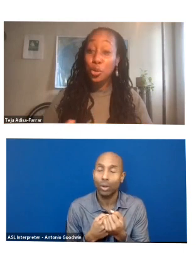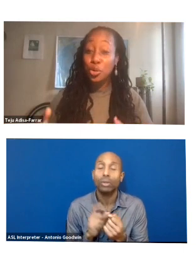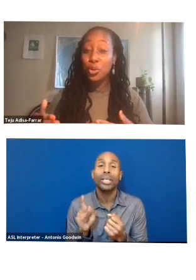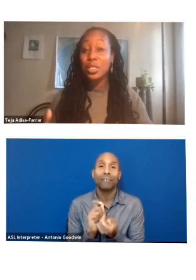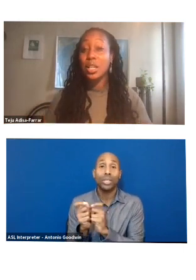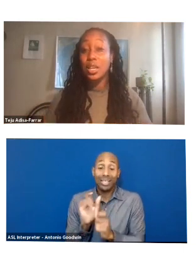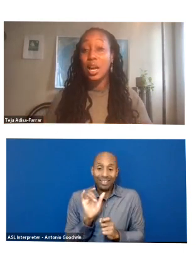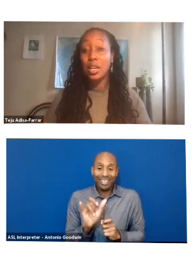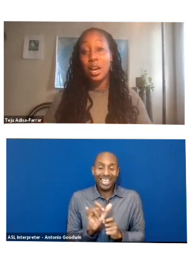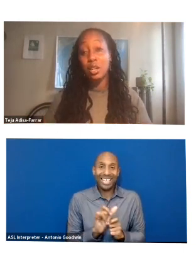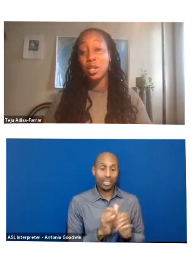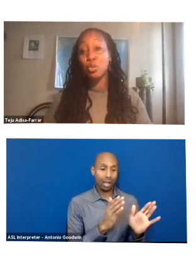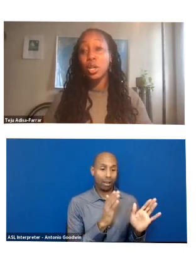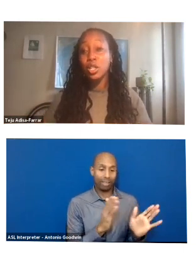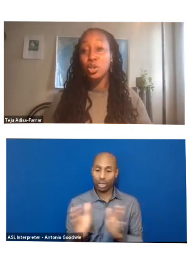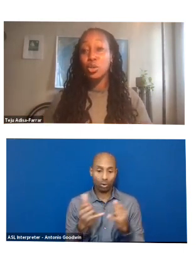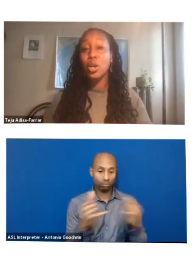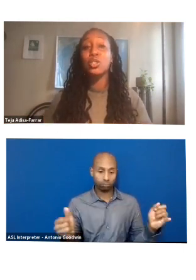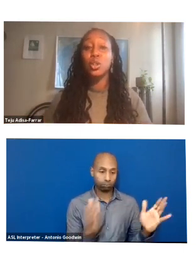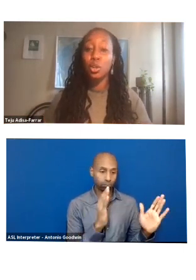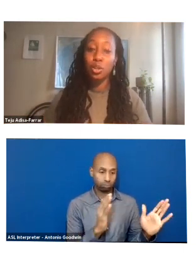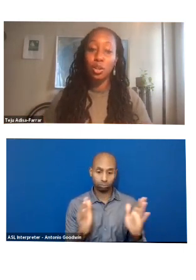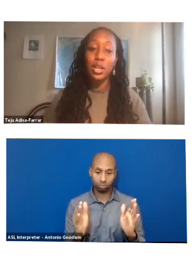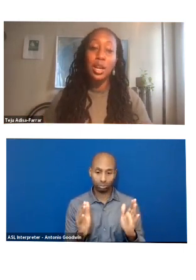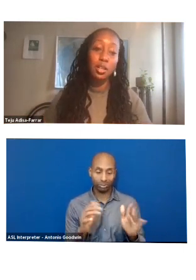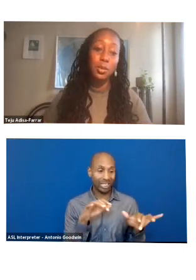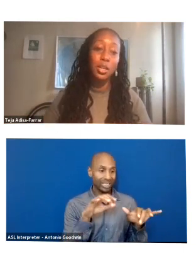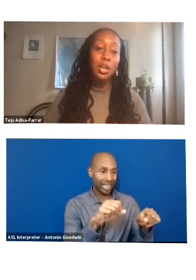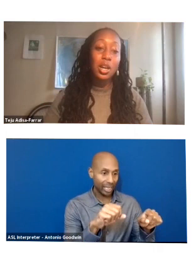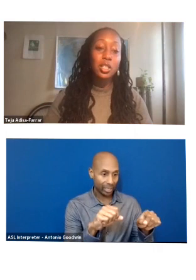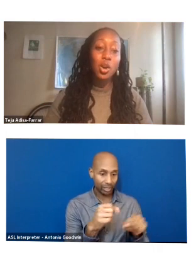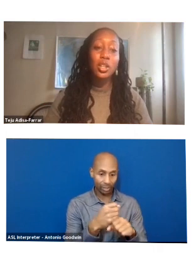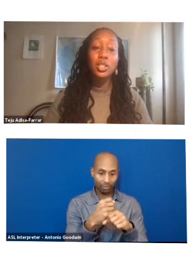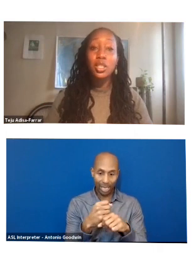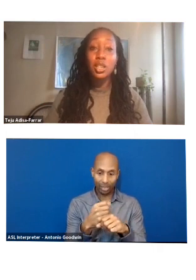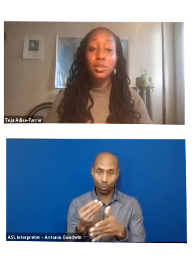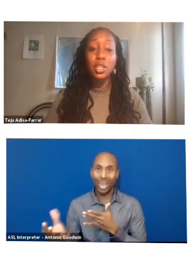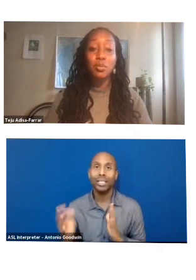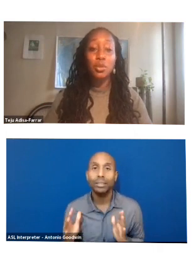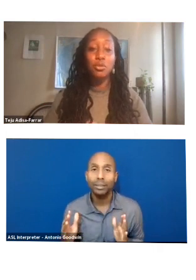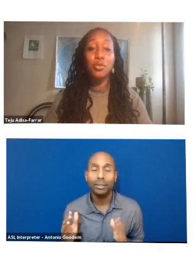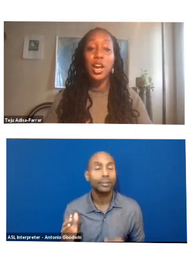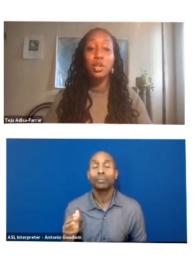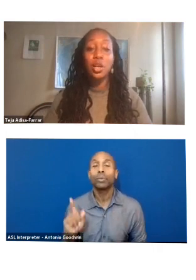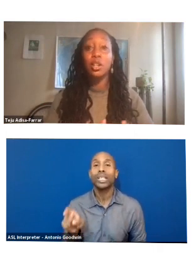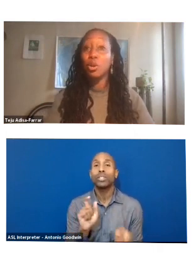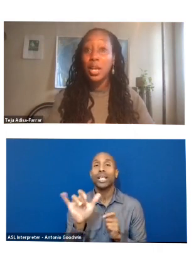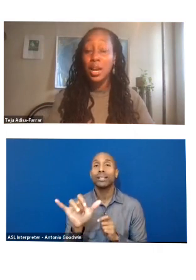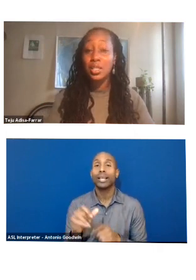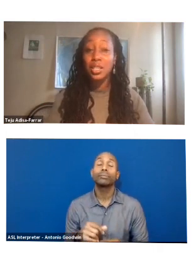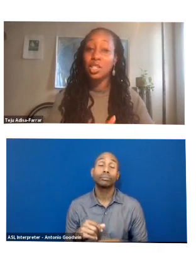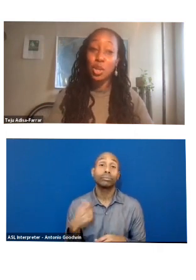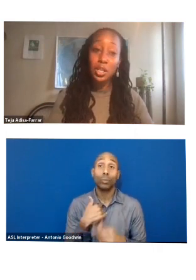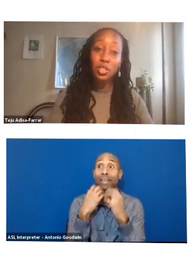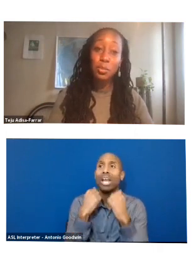through the recycling economy really to a circular economy. And so our systems need to move from valuing